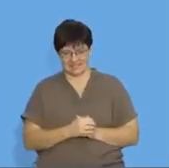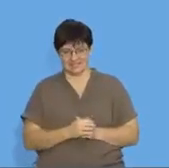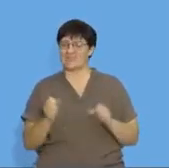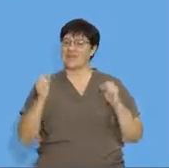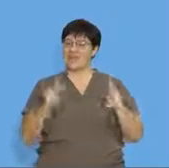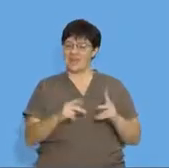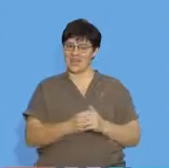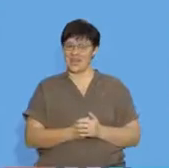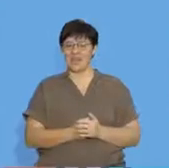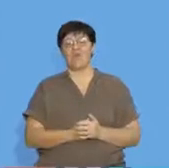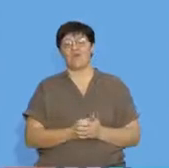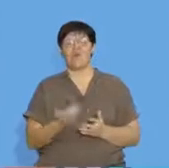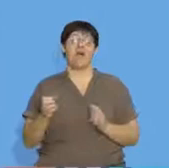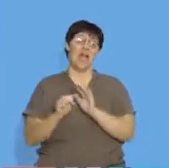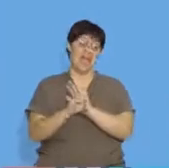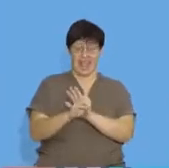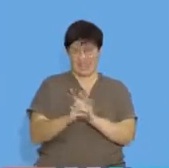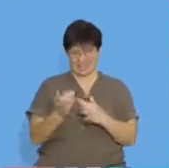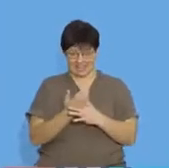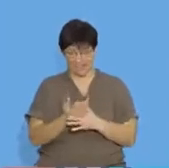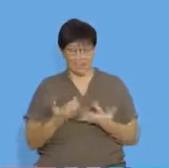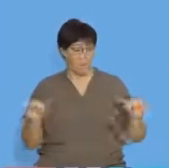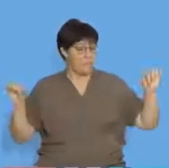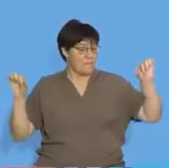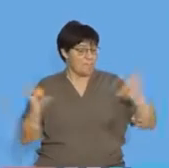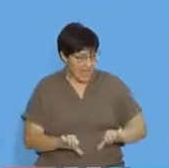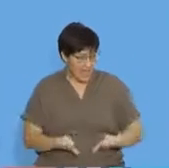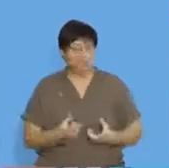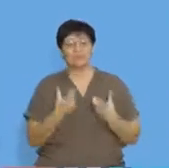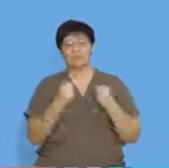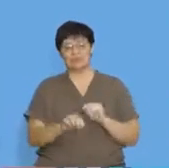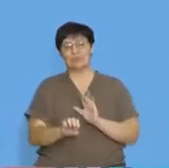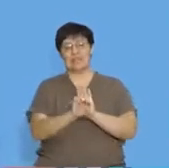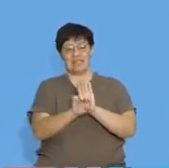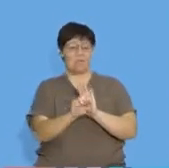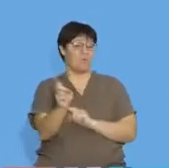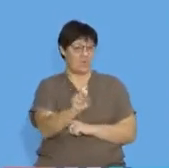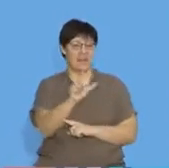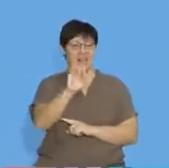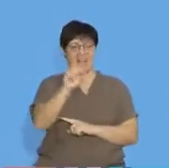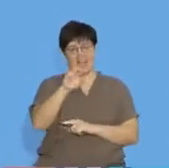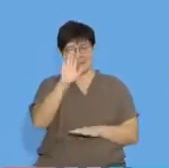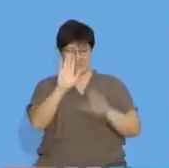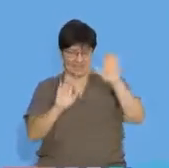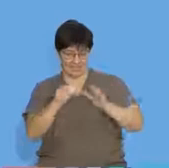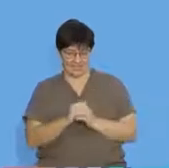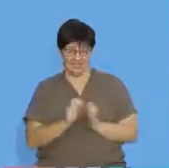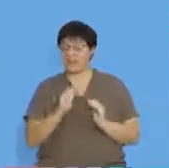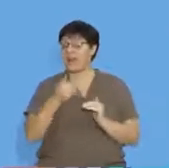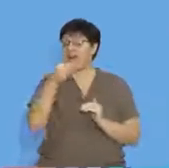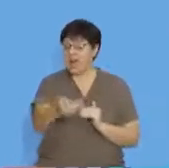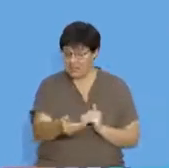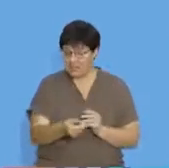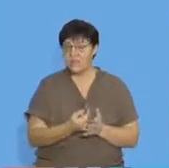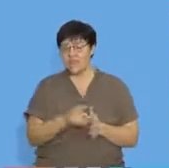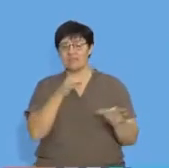Okay, we are going to go shortly to an ad break, but as soon as we're back, I'm going to do an example of a linear pattern, and after that,